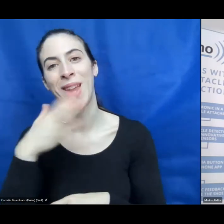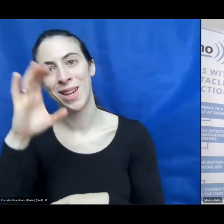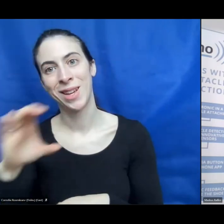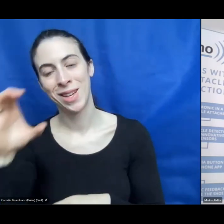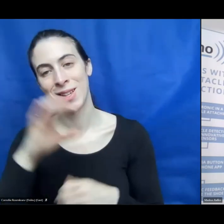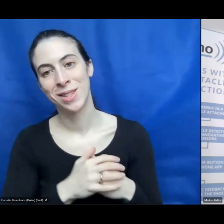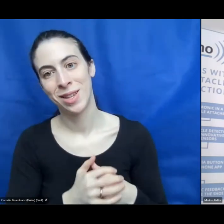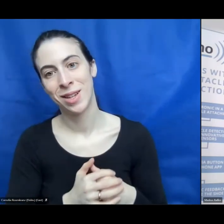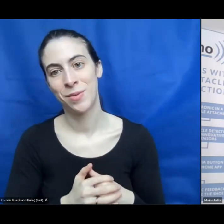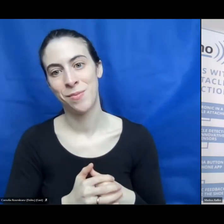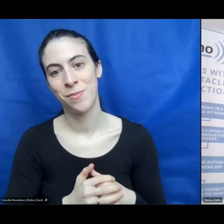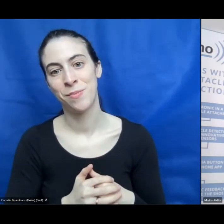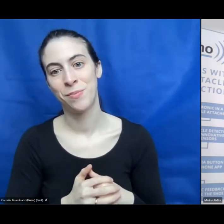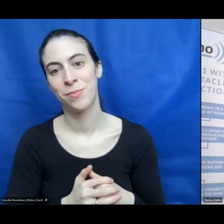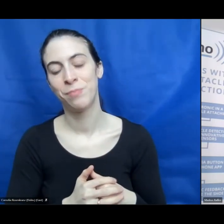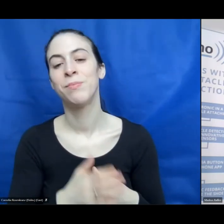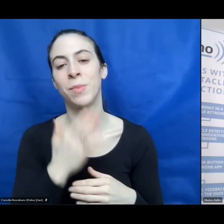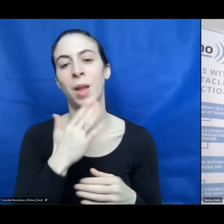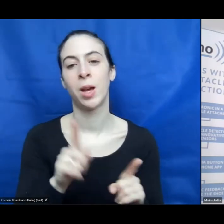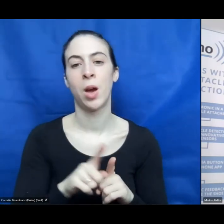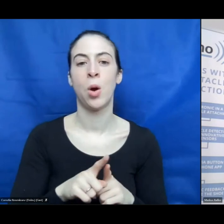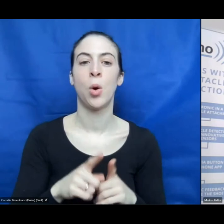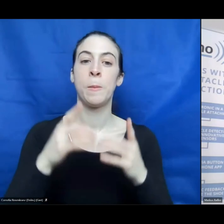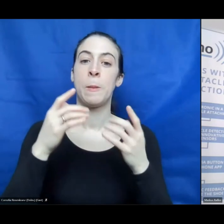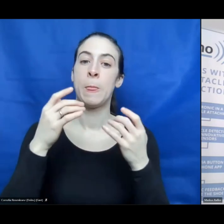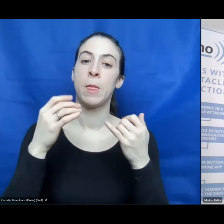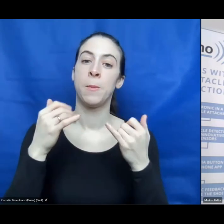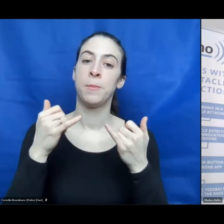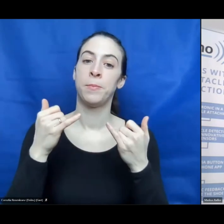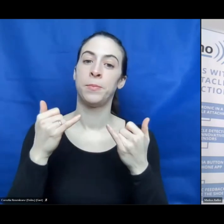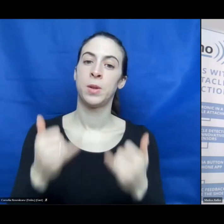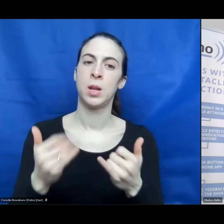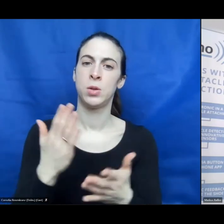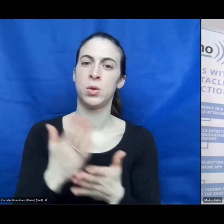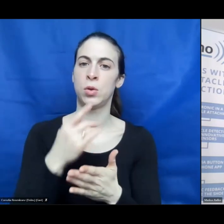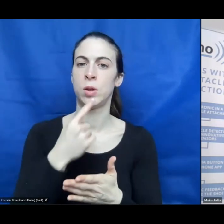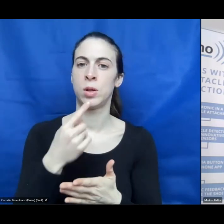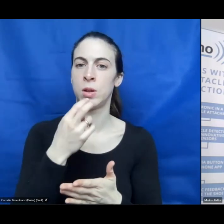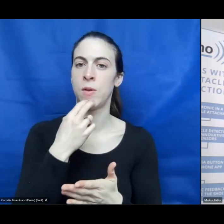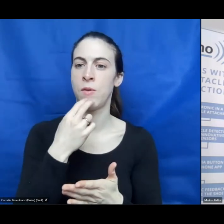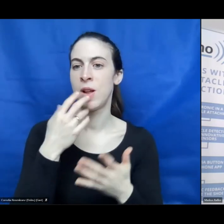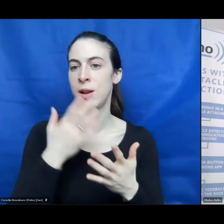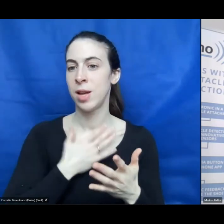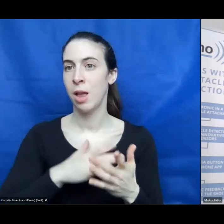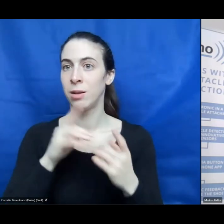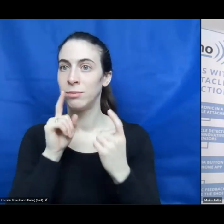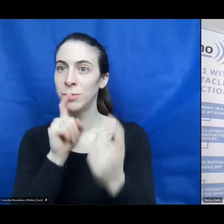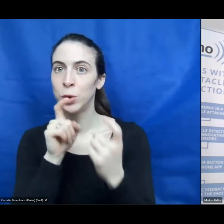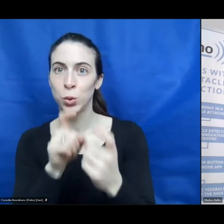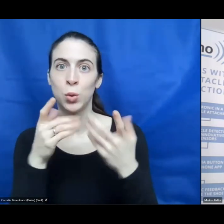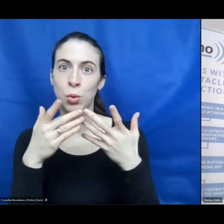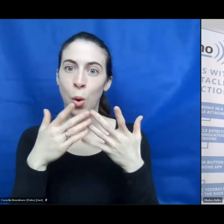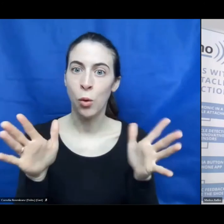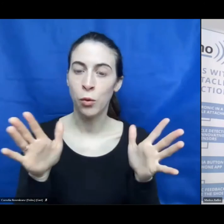experience. Thank you. And now, we, as I mentioned, want to go in an open discussion. Just...